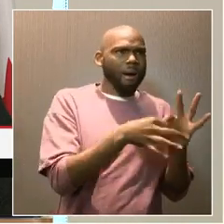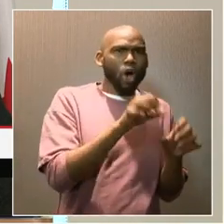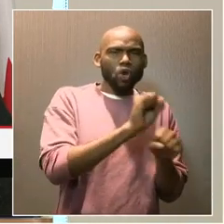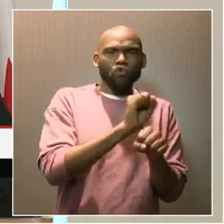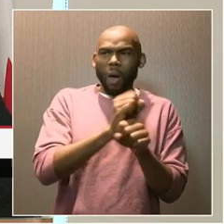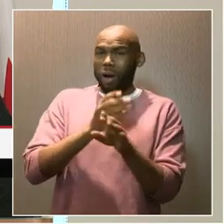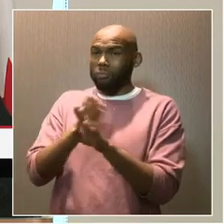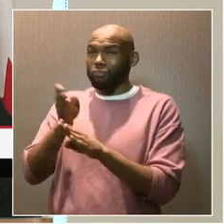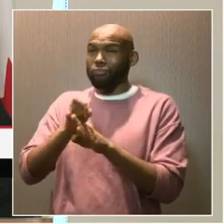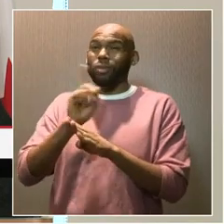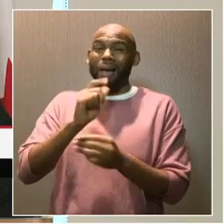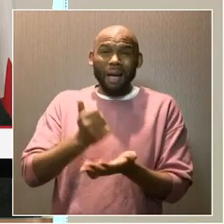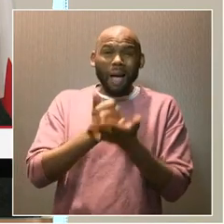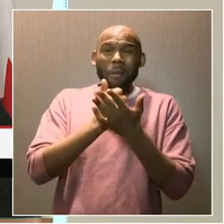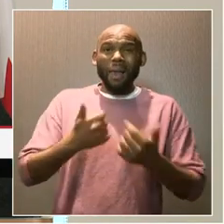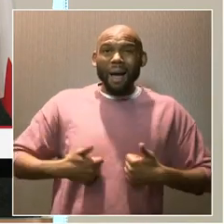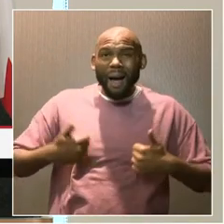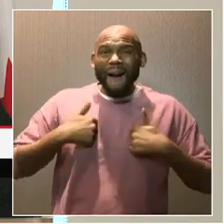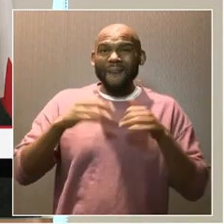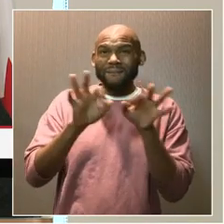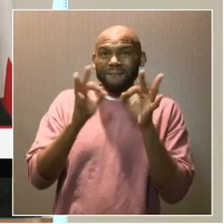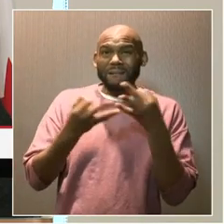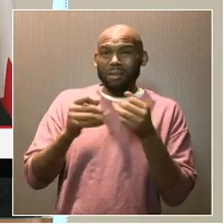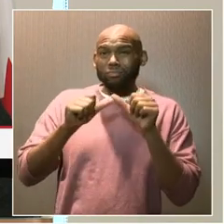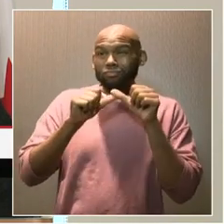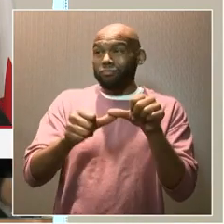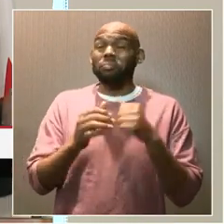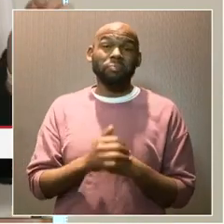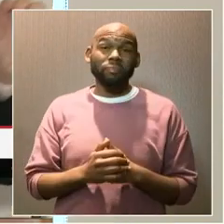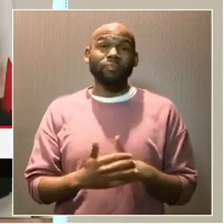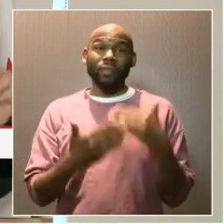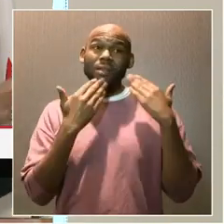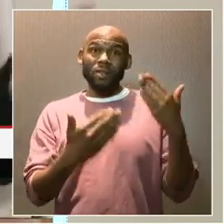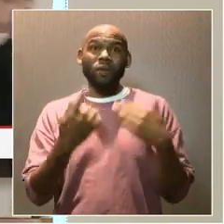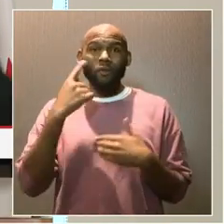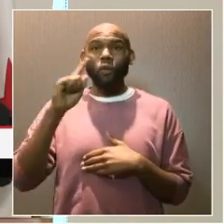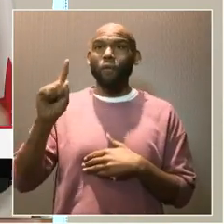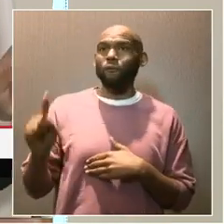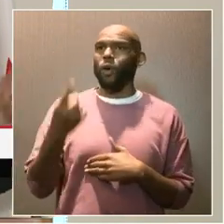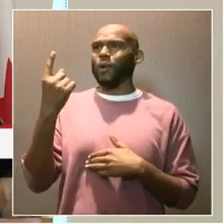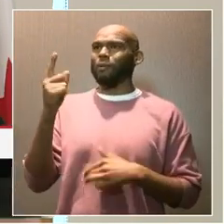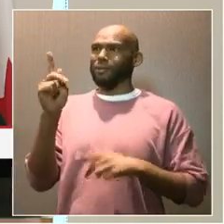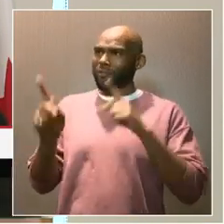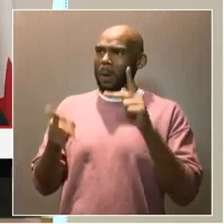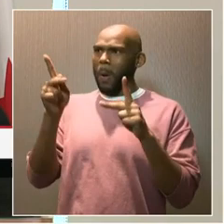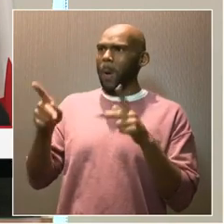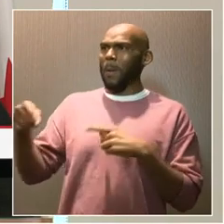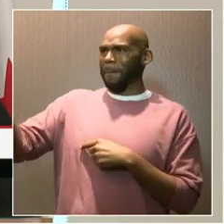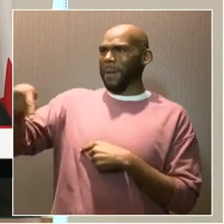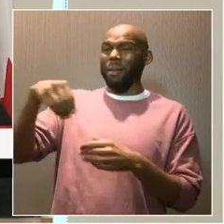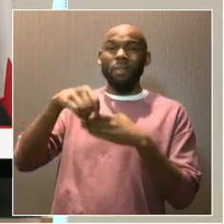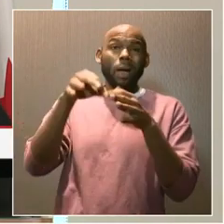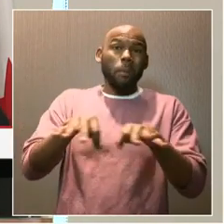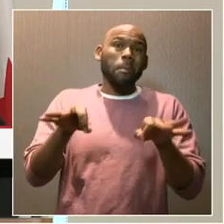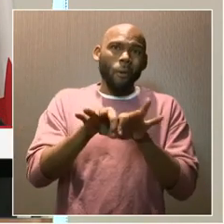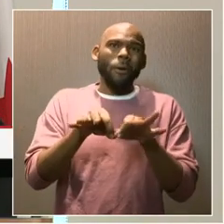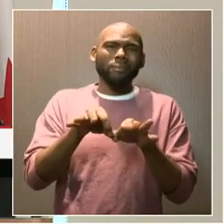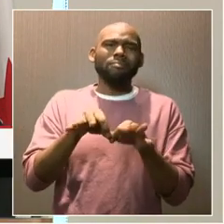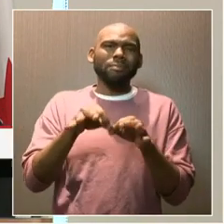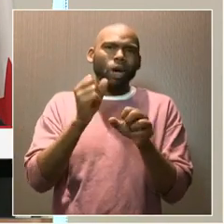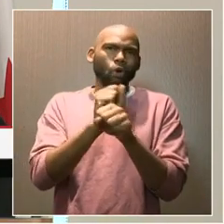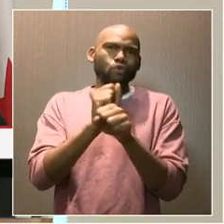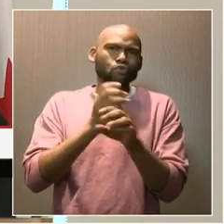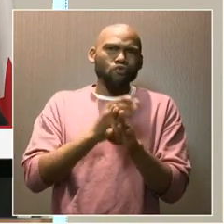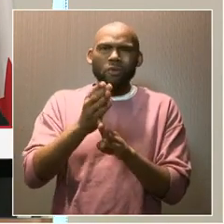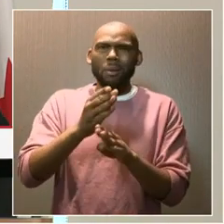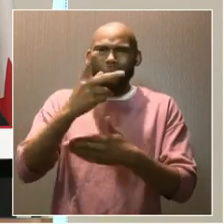are life-altering and family-sustaining. So, thank you for being the first spoke in that important wheel of a career. Thank you.